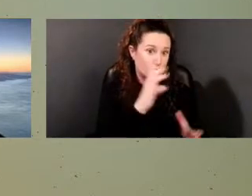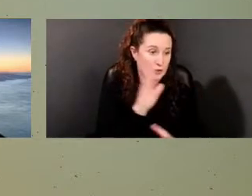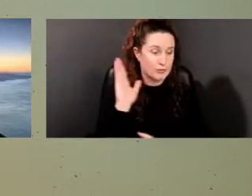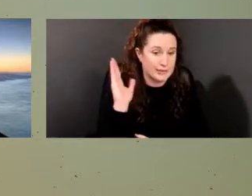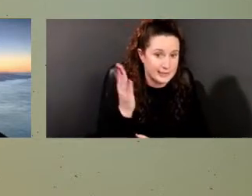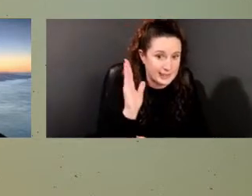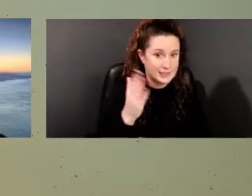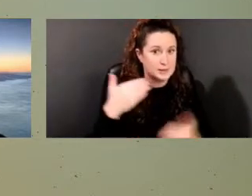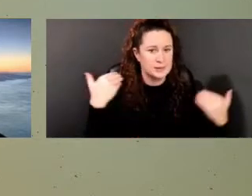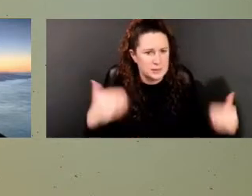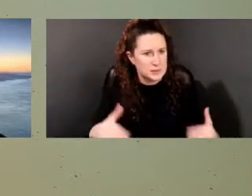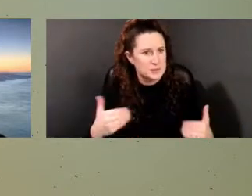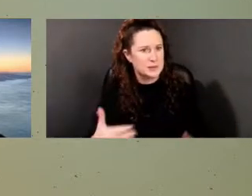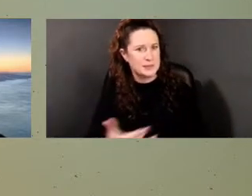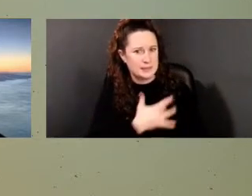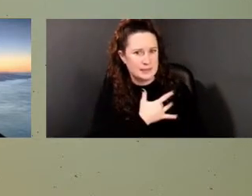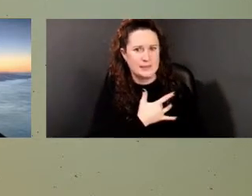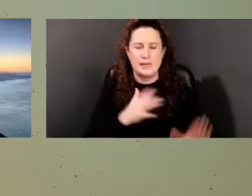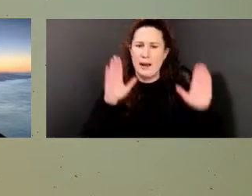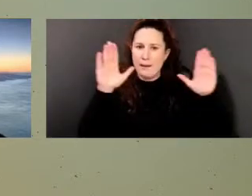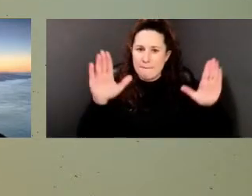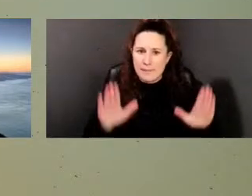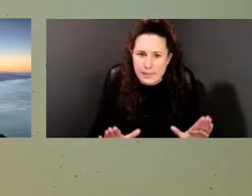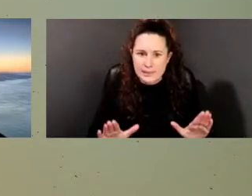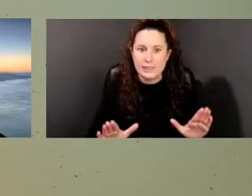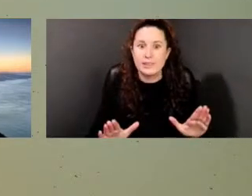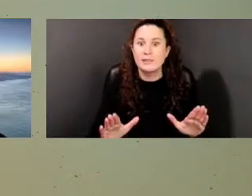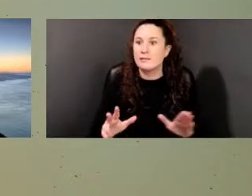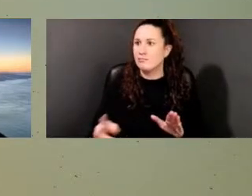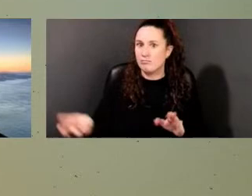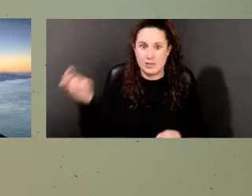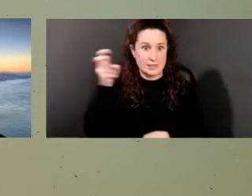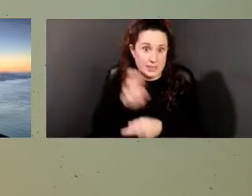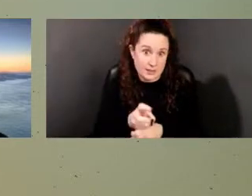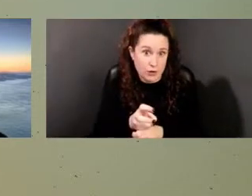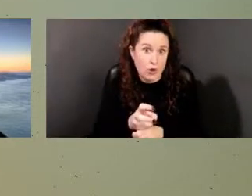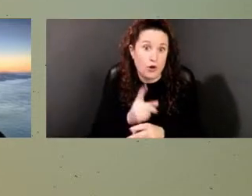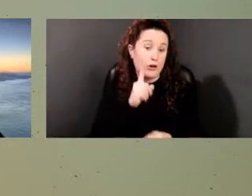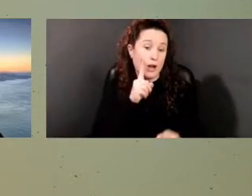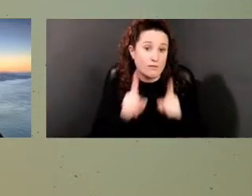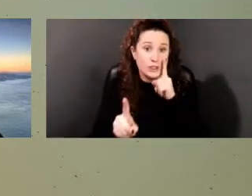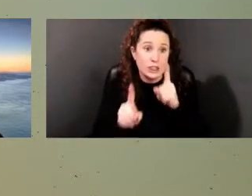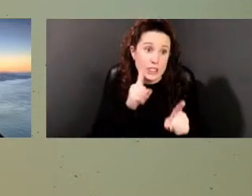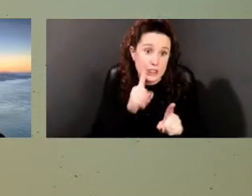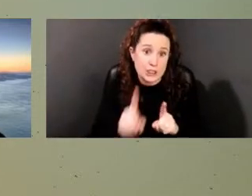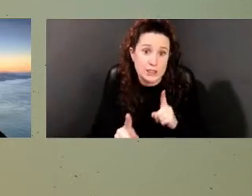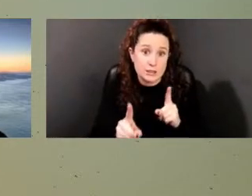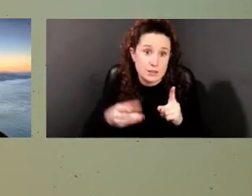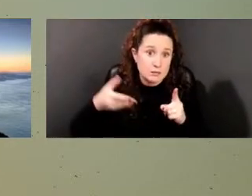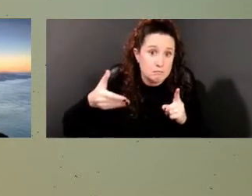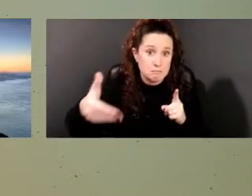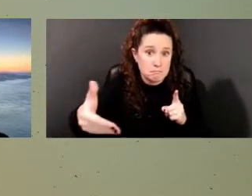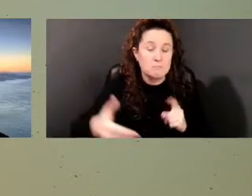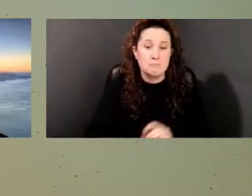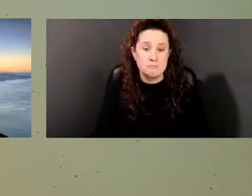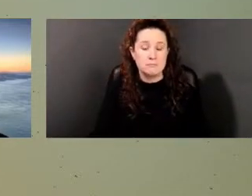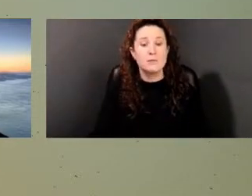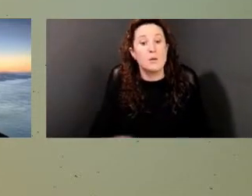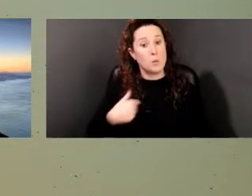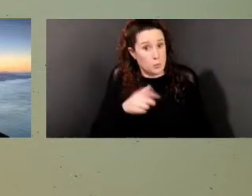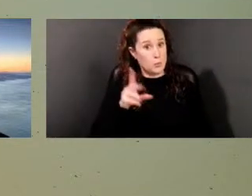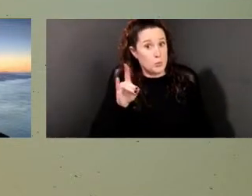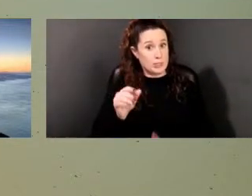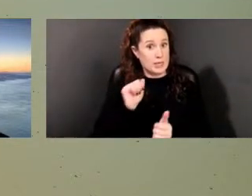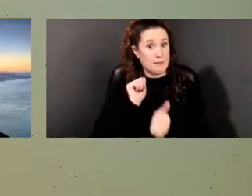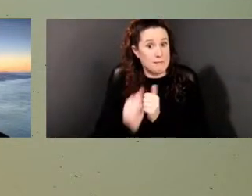Really amazing, very difficult conversations ahead of us. We did pass HB